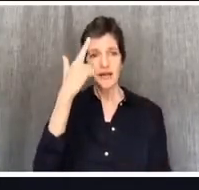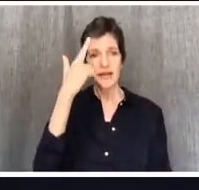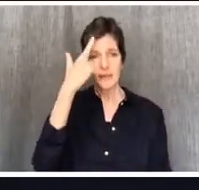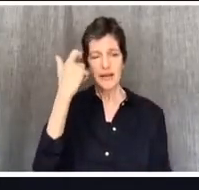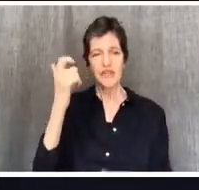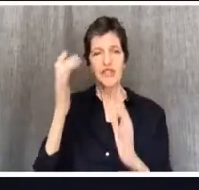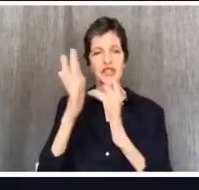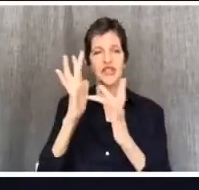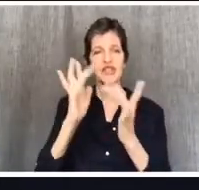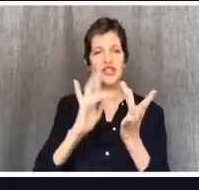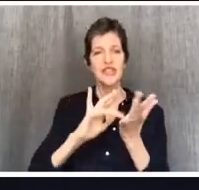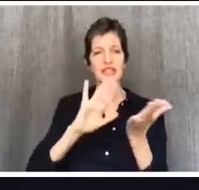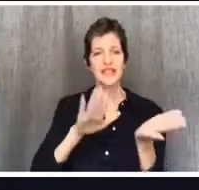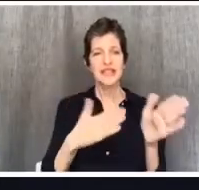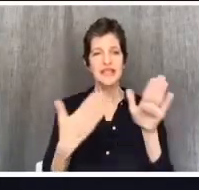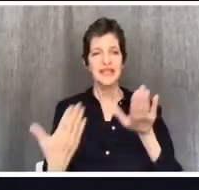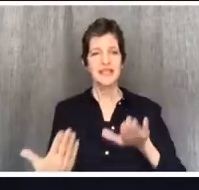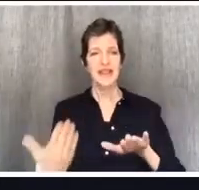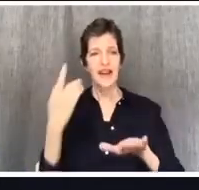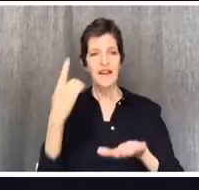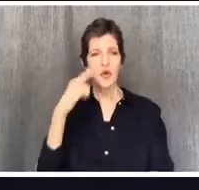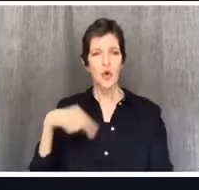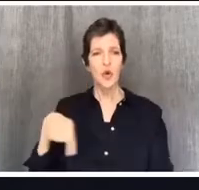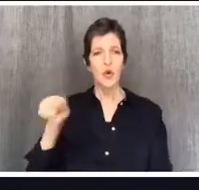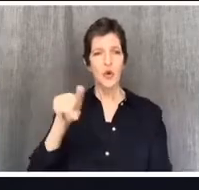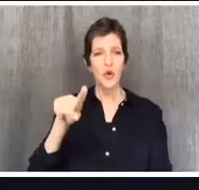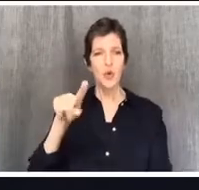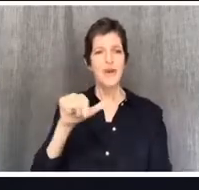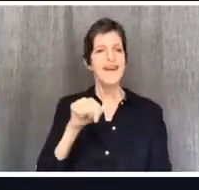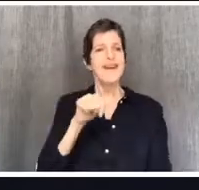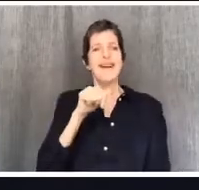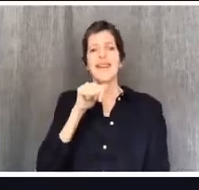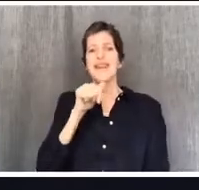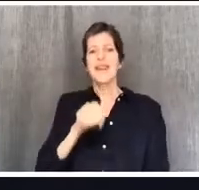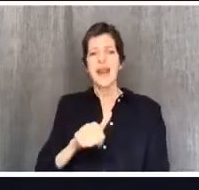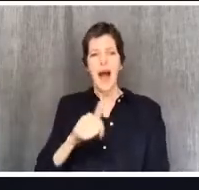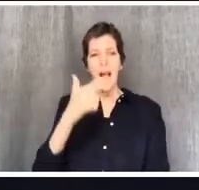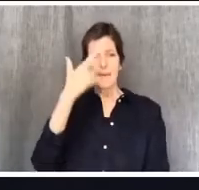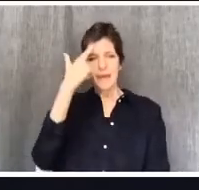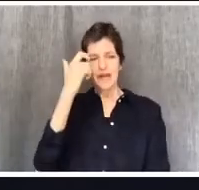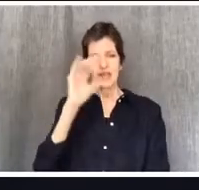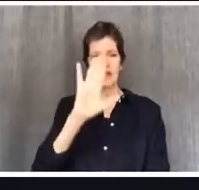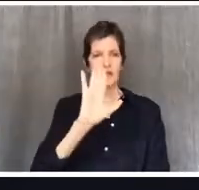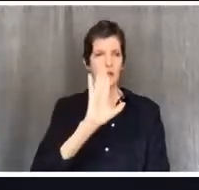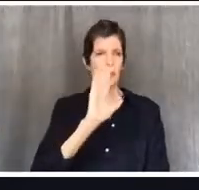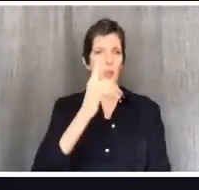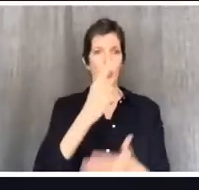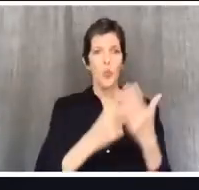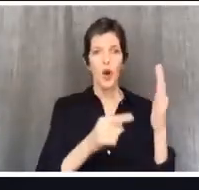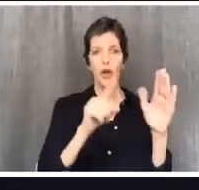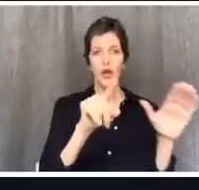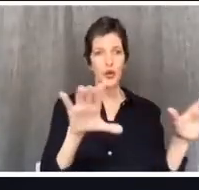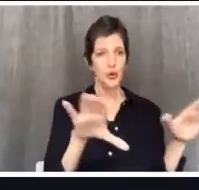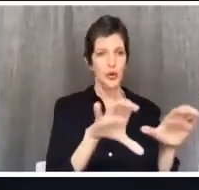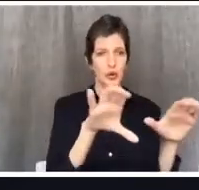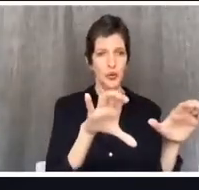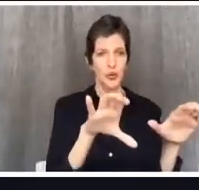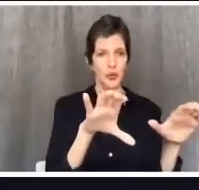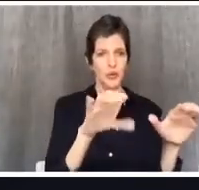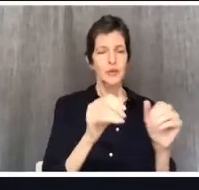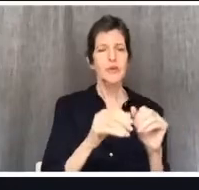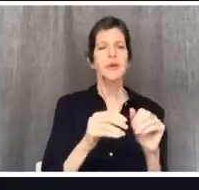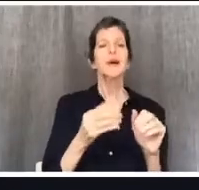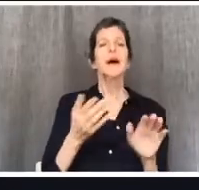So Paul is going to begin to work through some of these issues. And unlike Judaism and unlike paganism at the time, Christian liberty would cause this